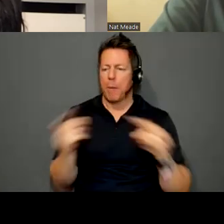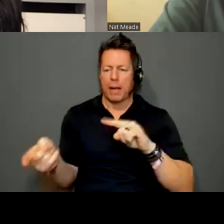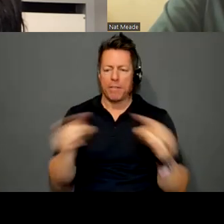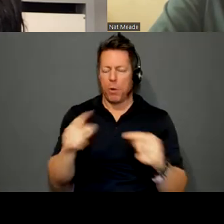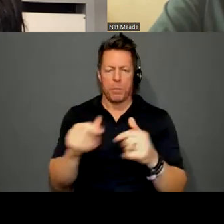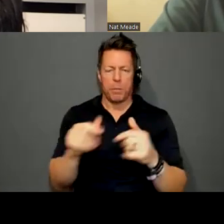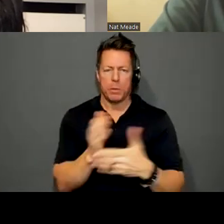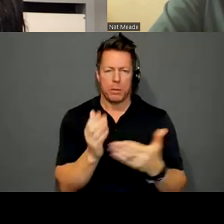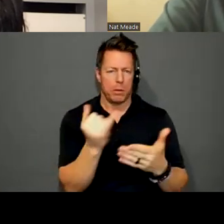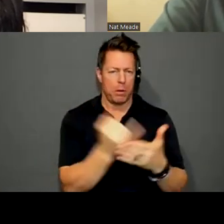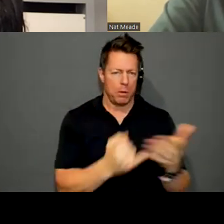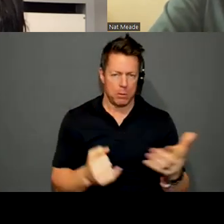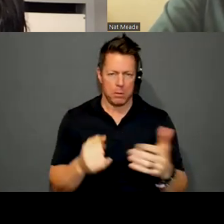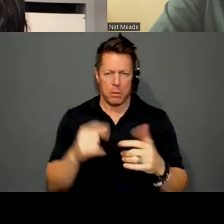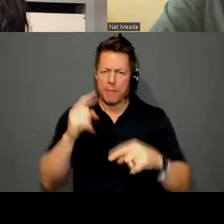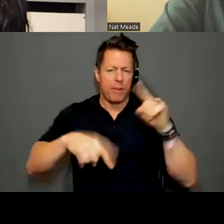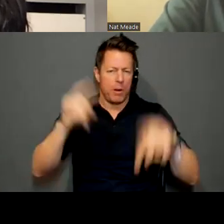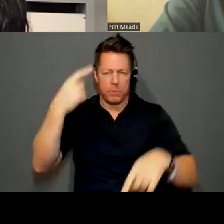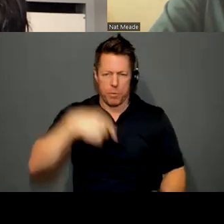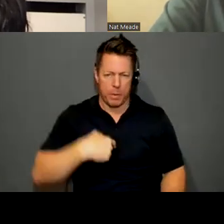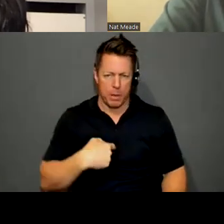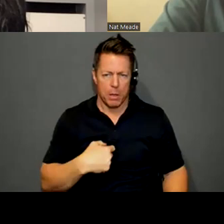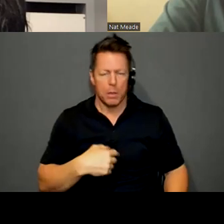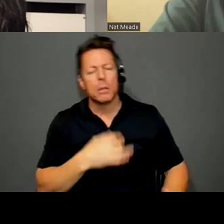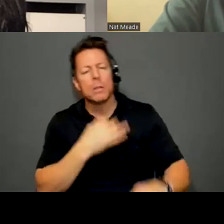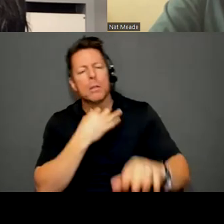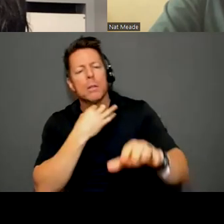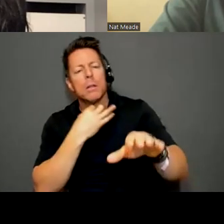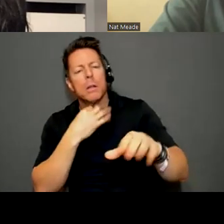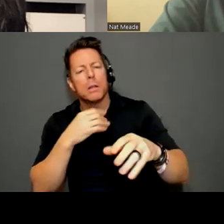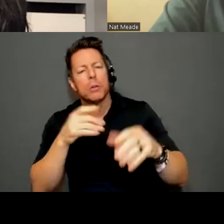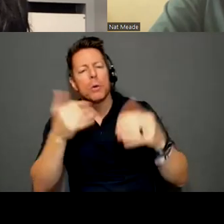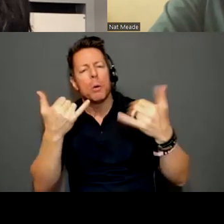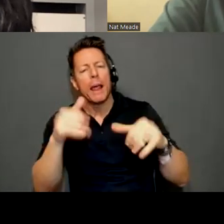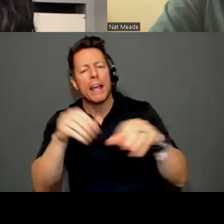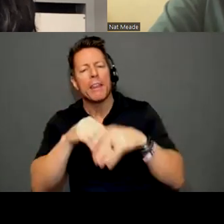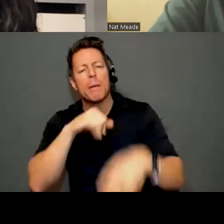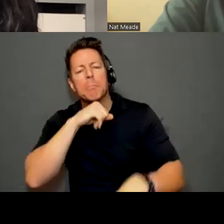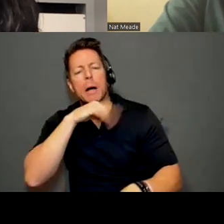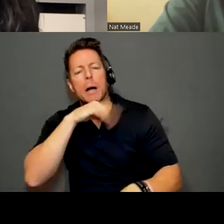Yeah, it varies for me. Did you play in the mud a lot when you were a kid?